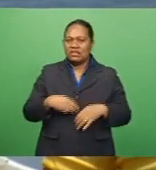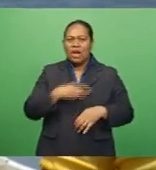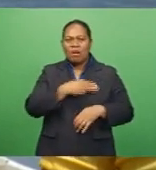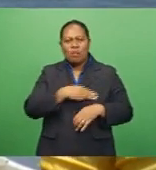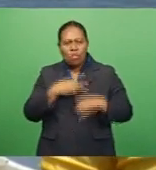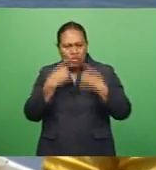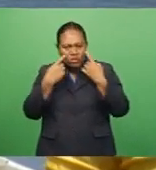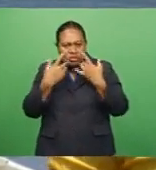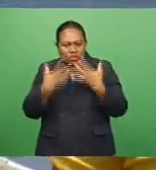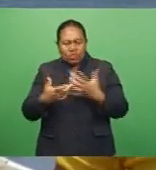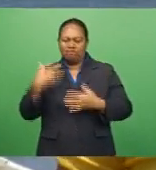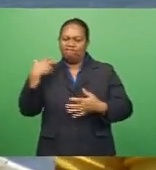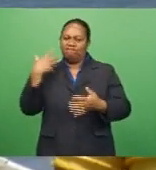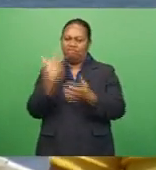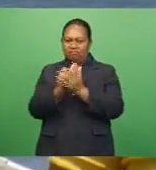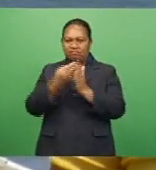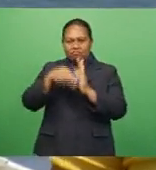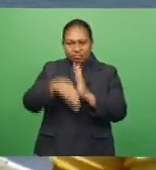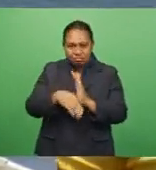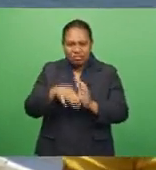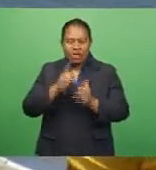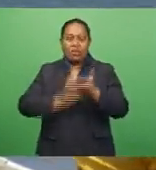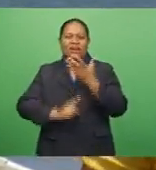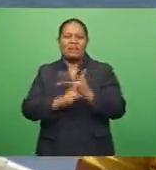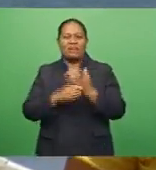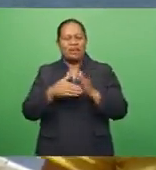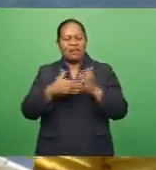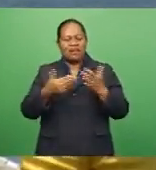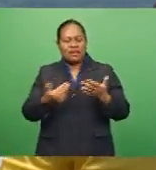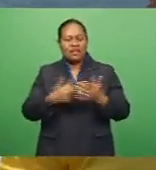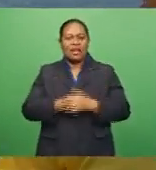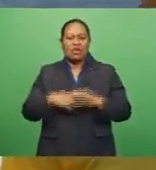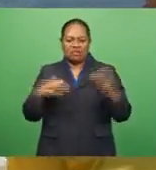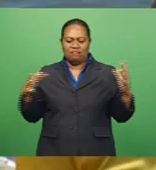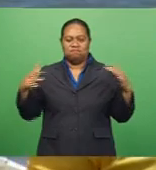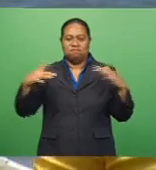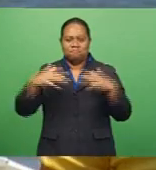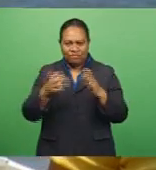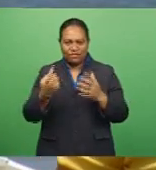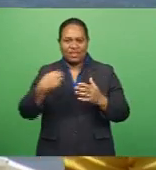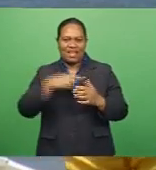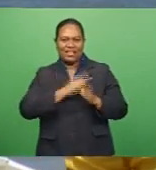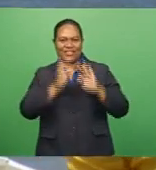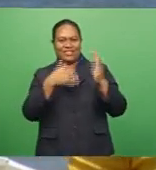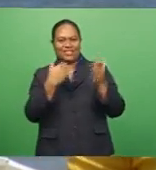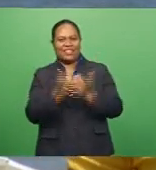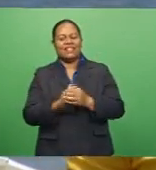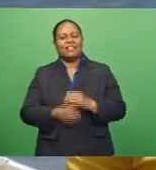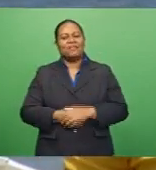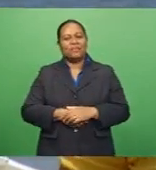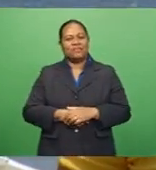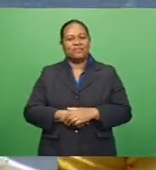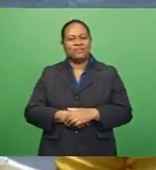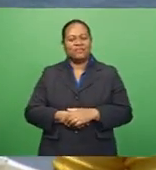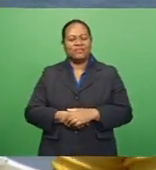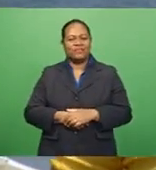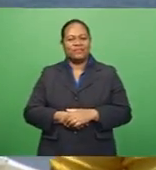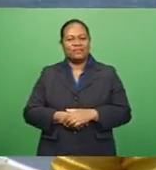the last couple of years, so we've really come together and I think COVID has actually brought us together and we've been paddling since we were allowed to